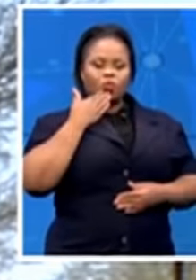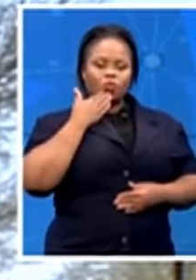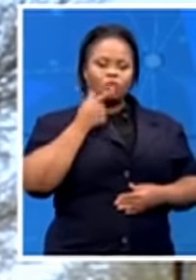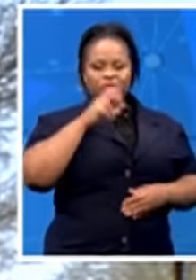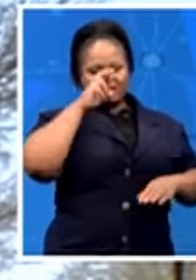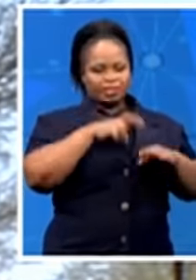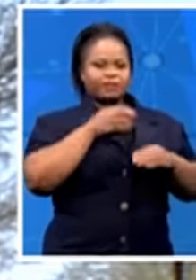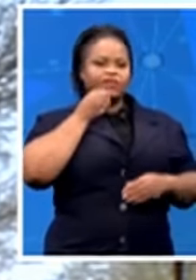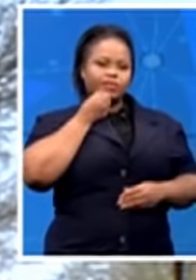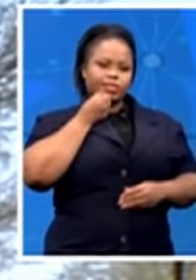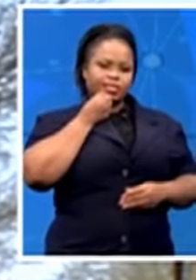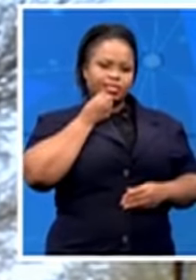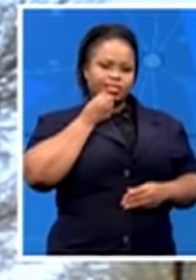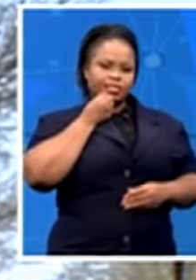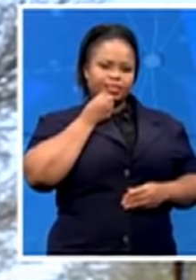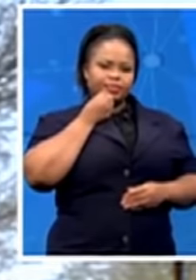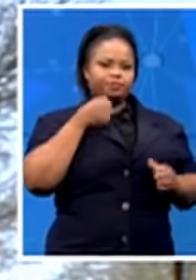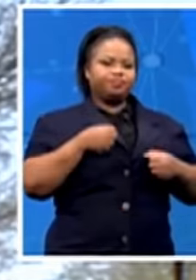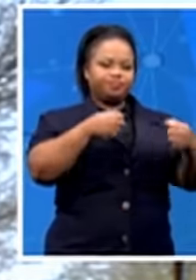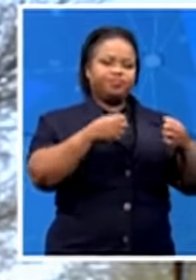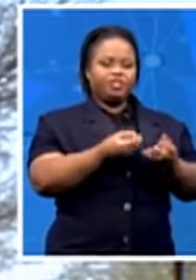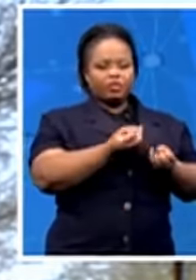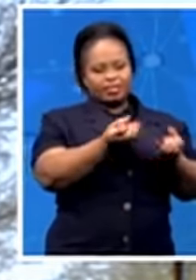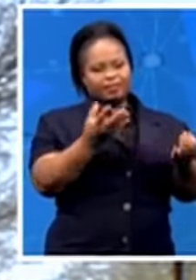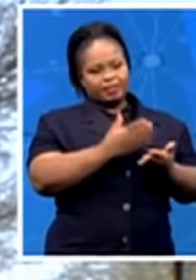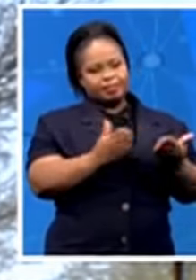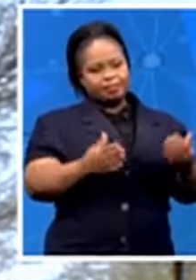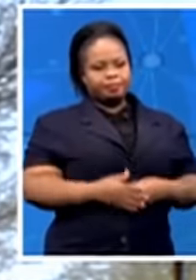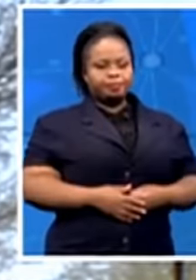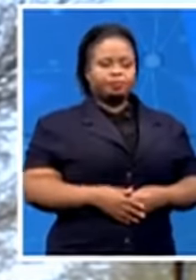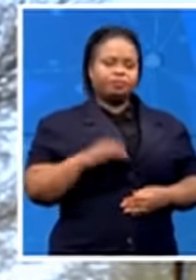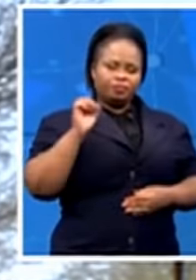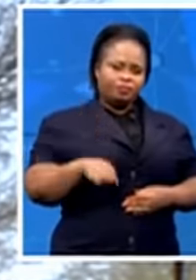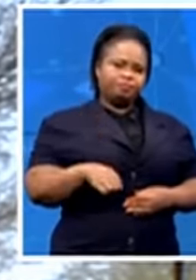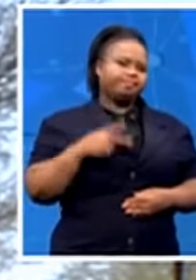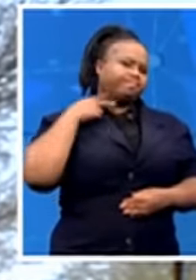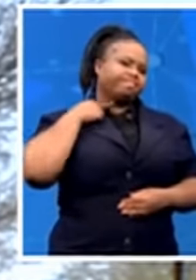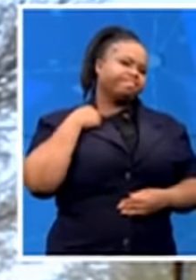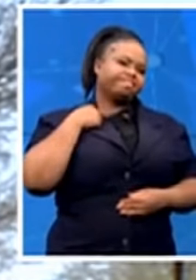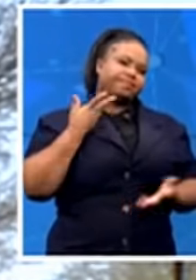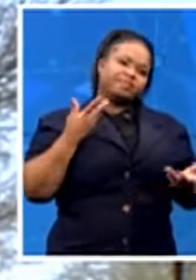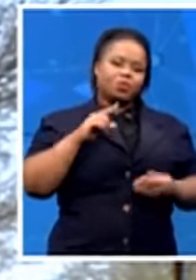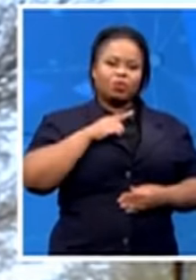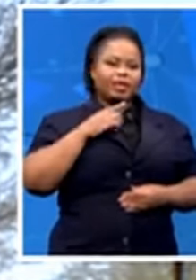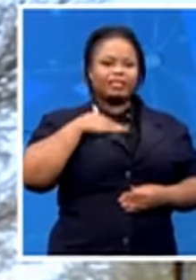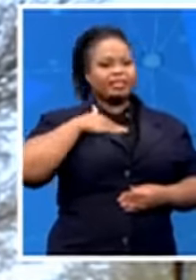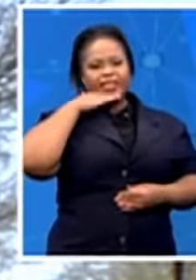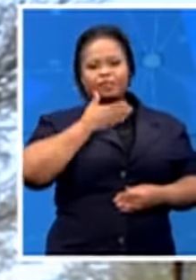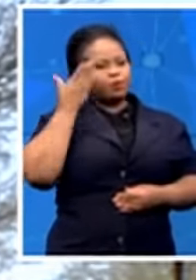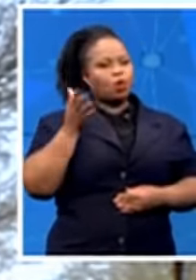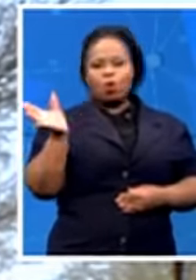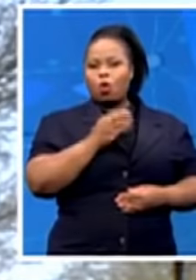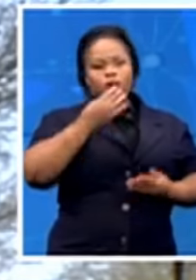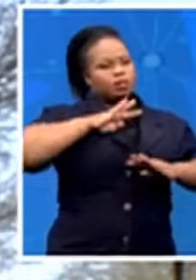hampers that we have brought down. So, yes, the great disappointment is that we haven't been able to satisfy everybody. But it has brought about the realization